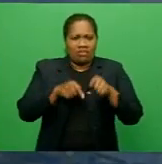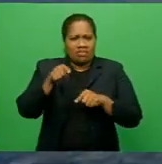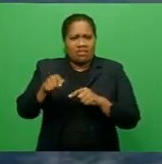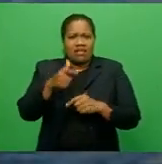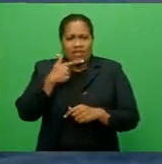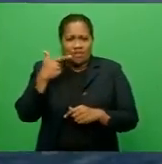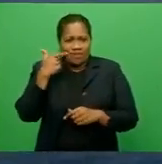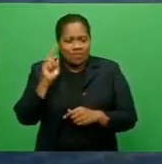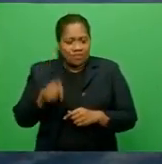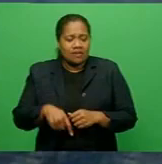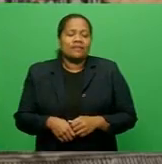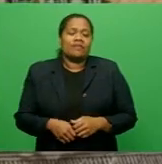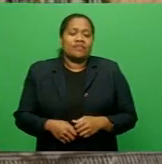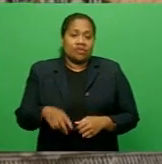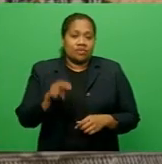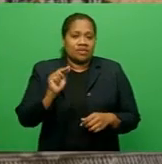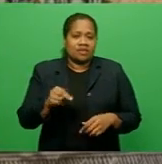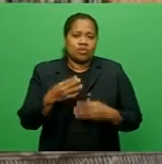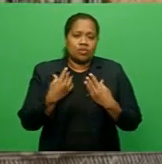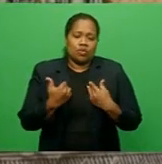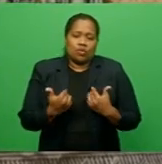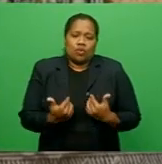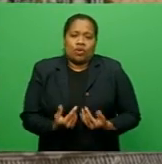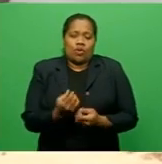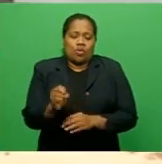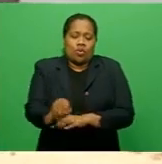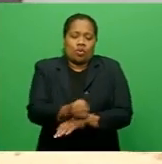And we need to heal oceans, says Prime Minister.